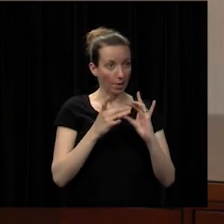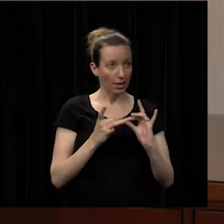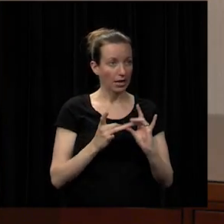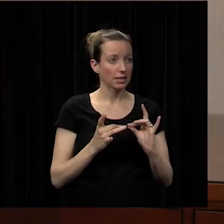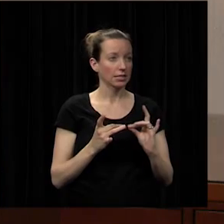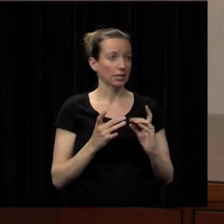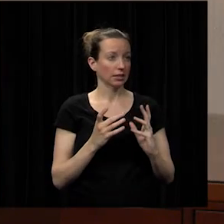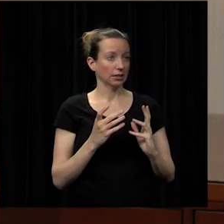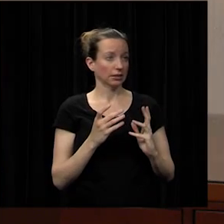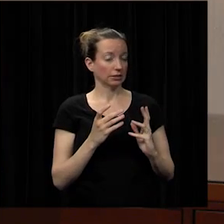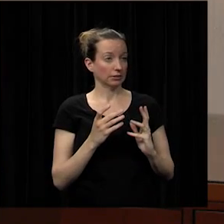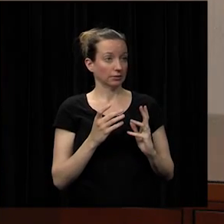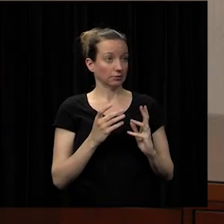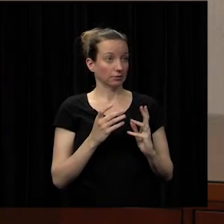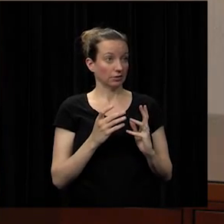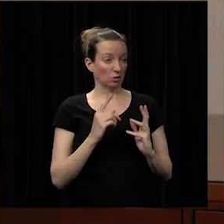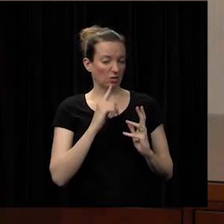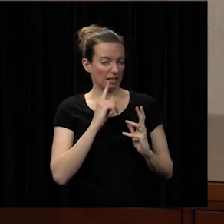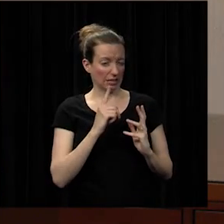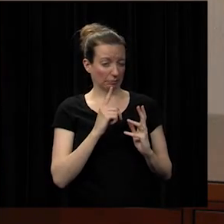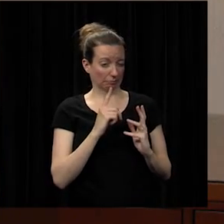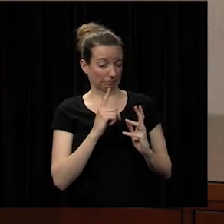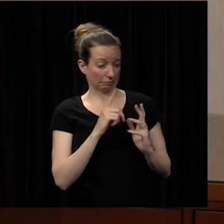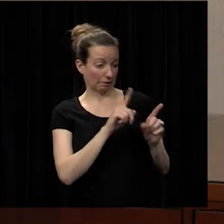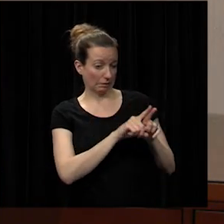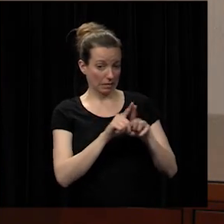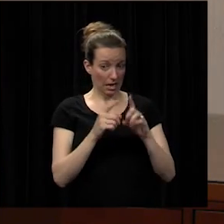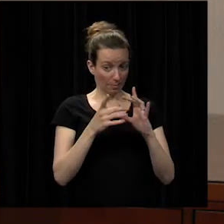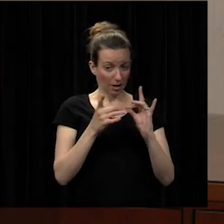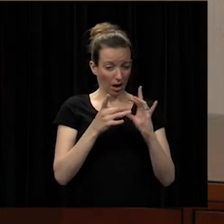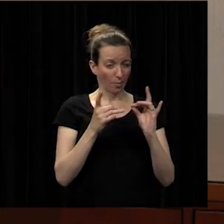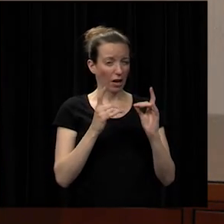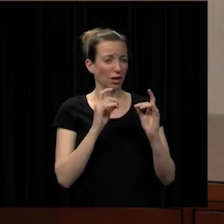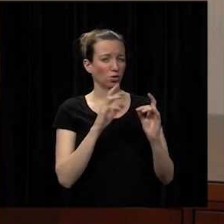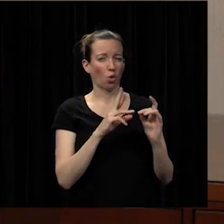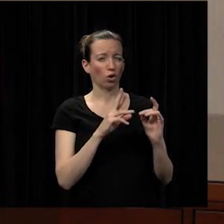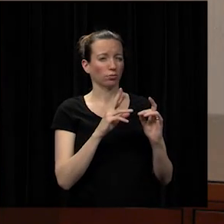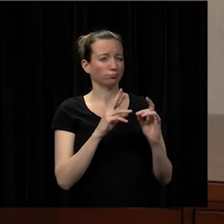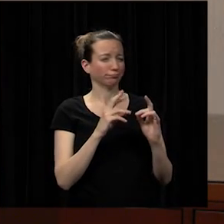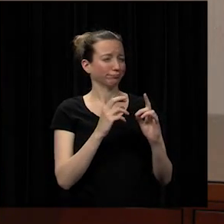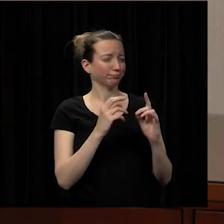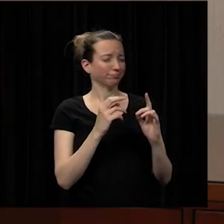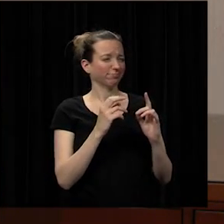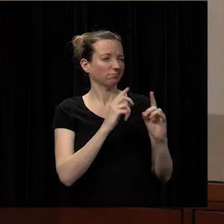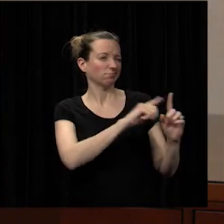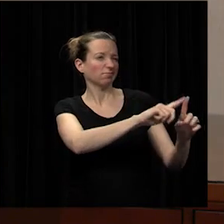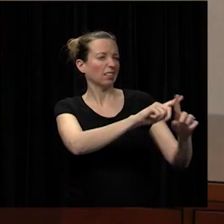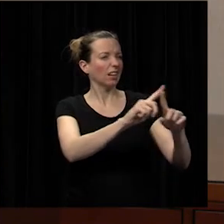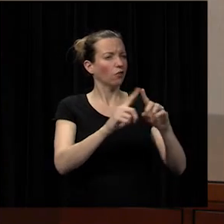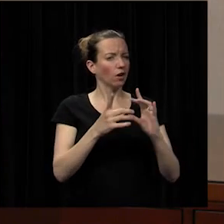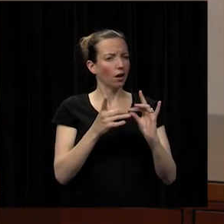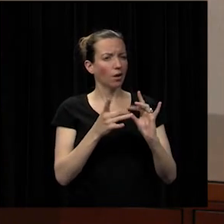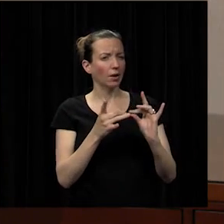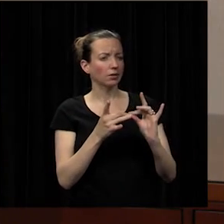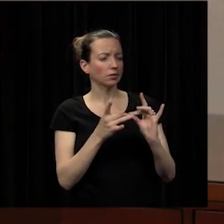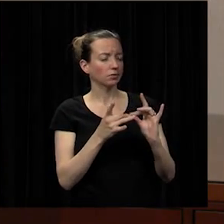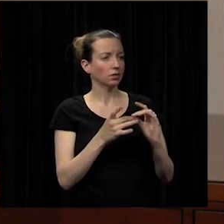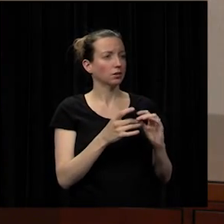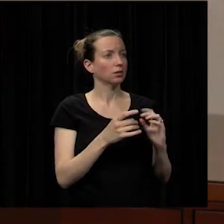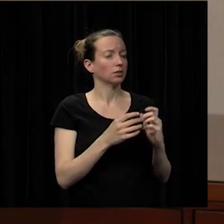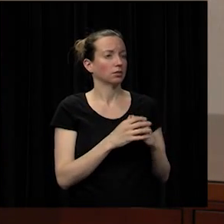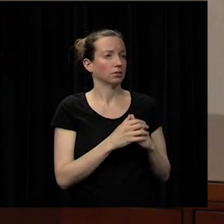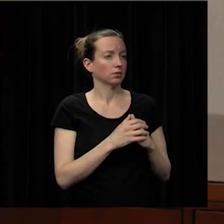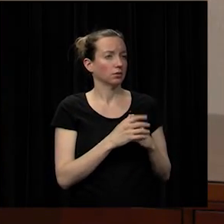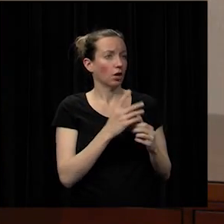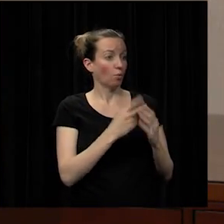it was there a pattern to anything that we saw were they random comments both from the compliments and the concerns so all that is extremely